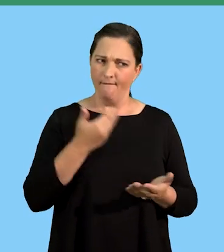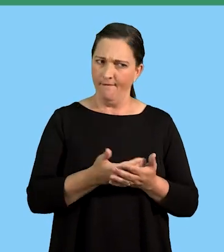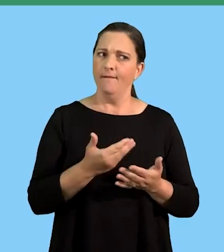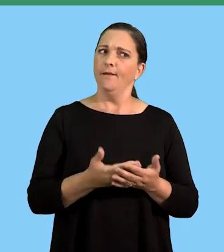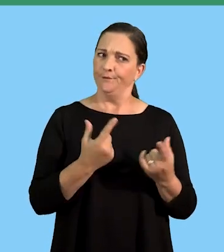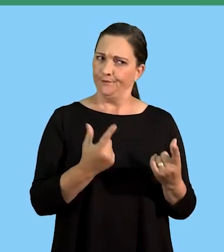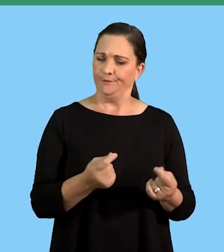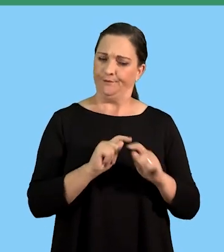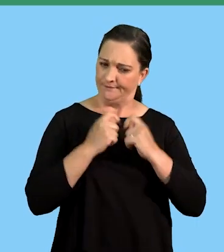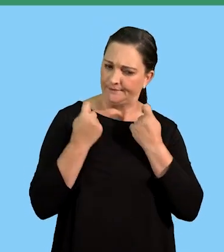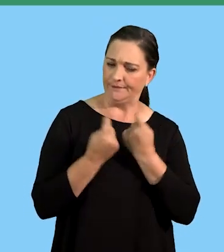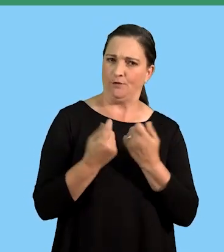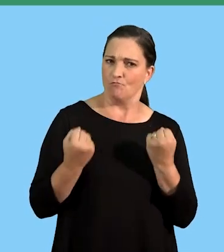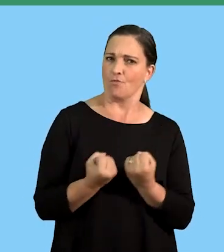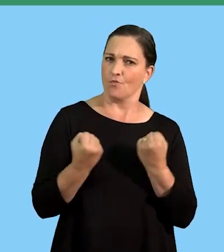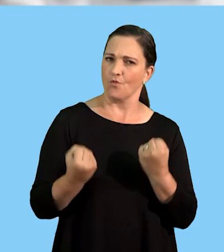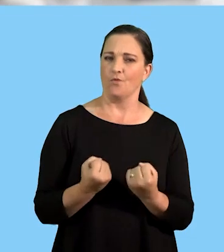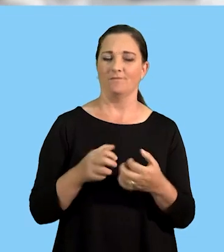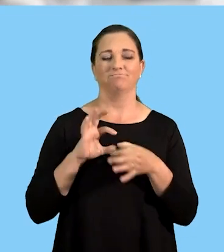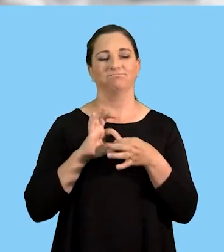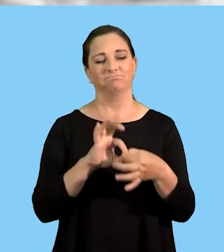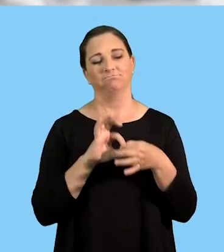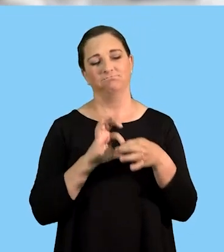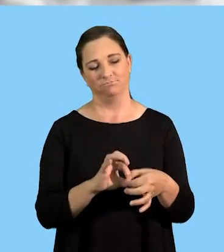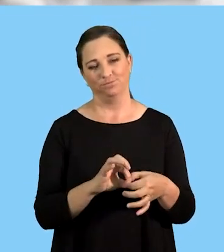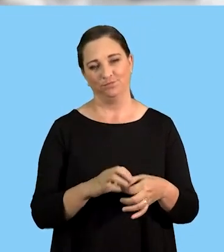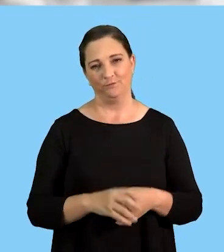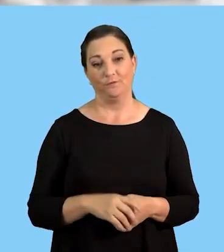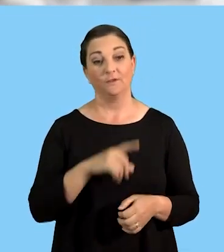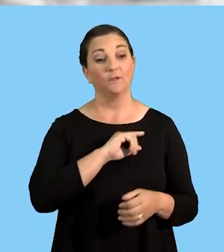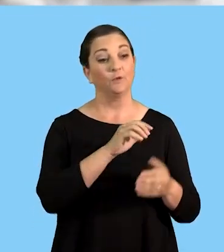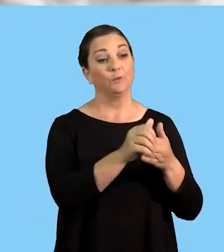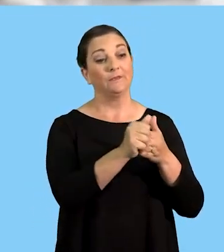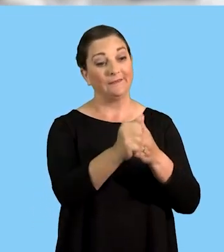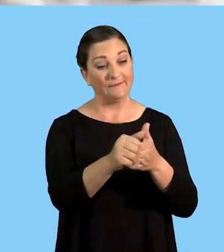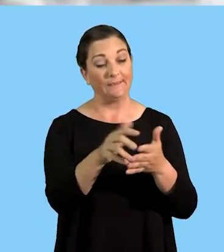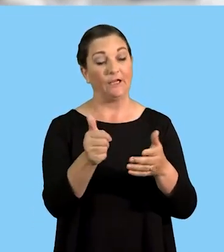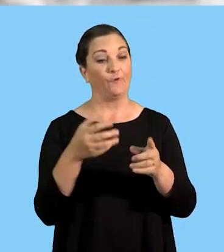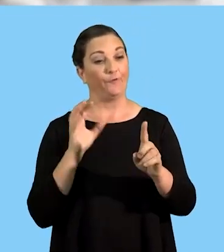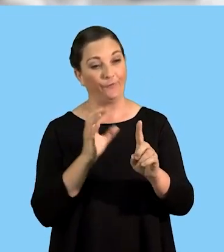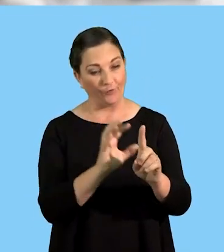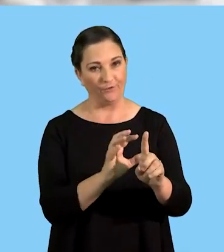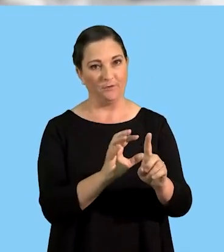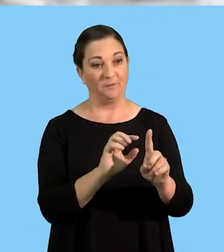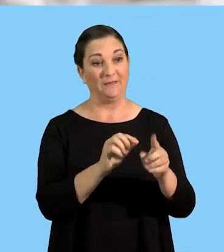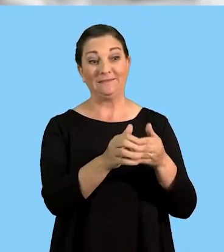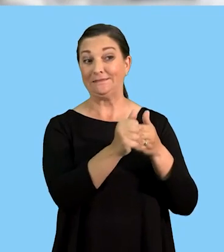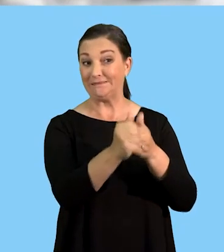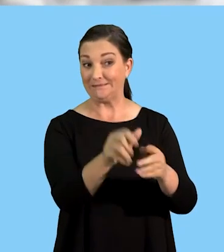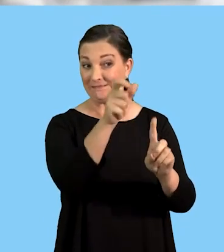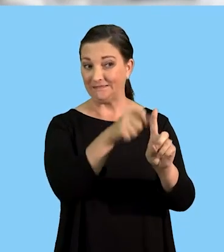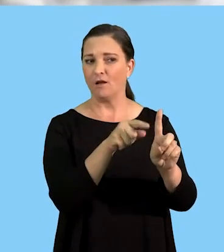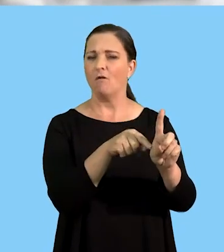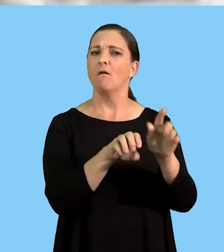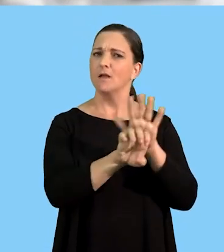this is what should happen and this is the relationship between the leader and the follower. So, the leader will lead by example,